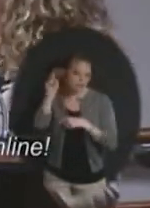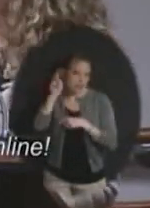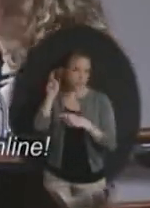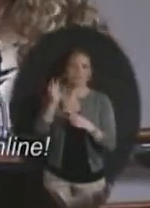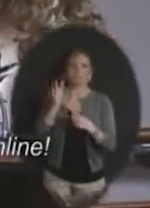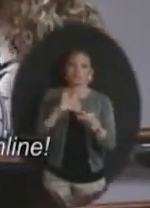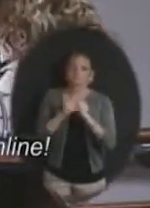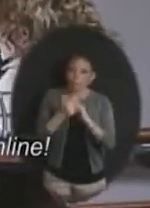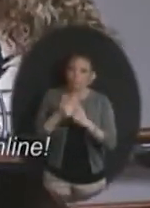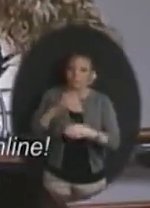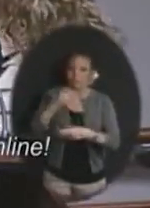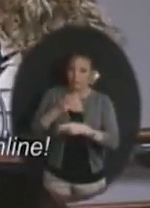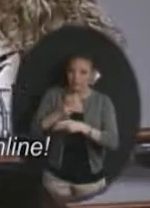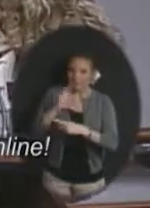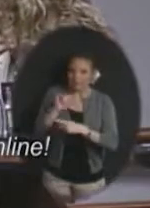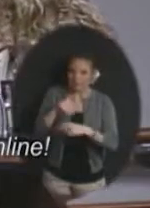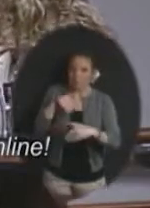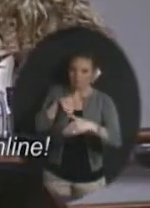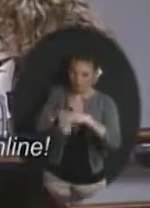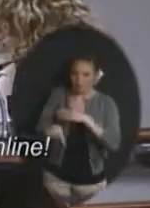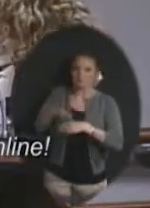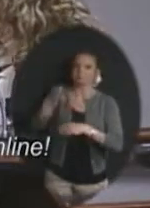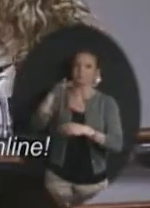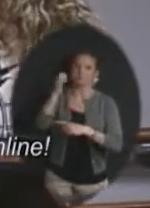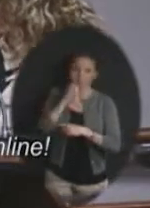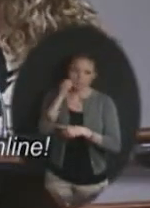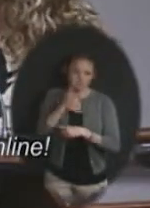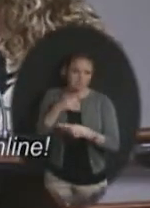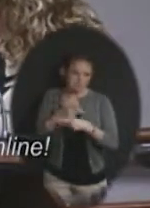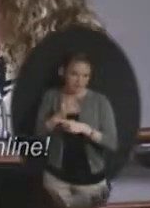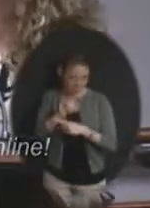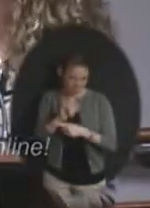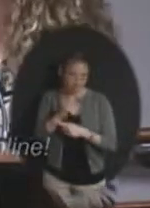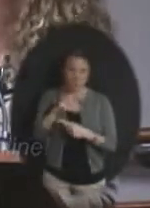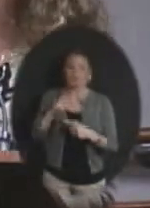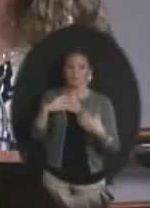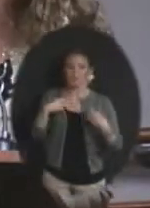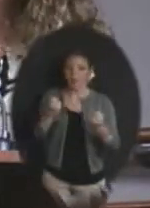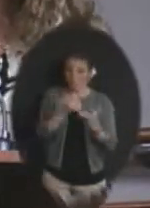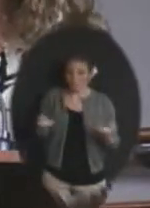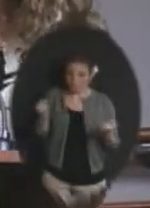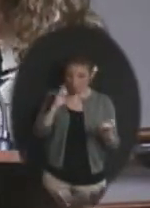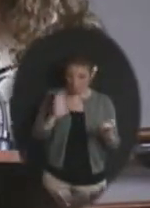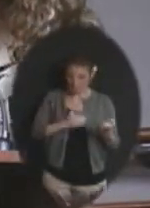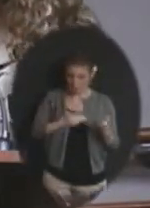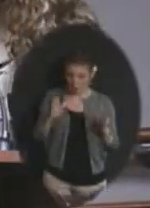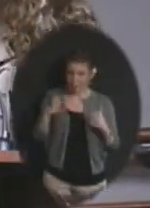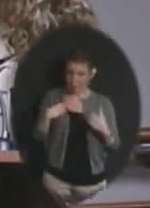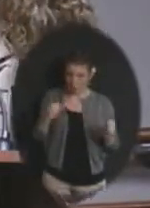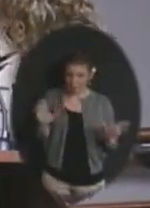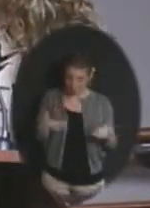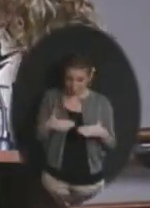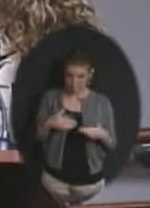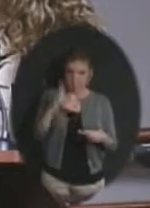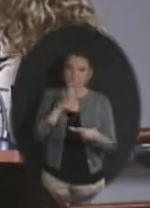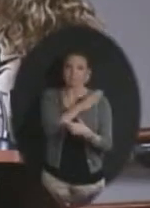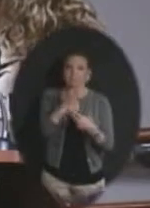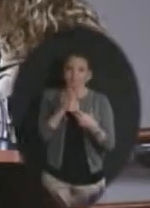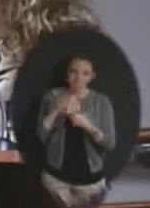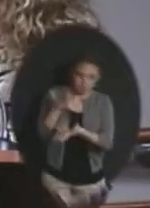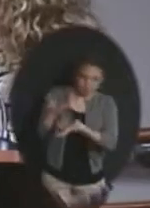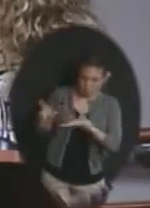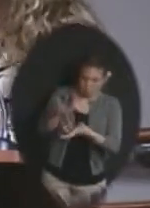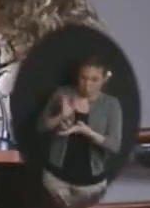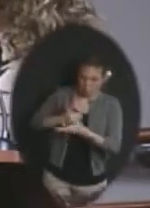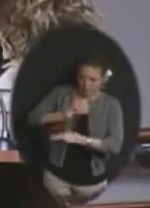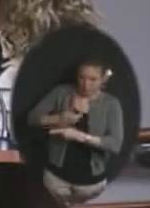sports physicals for students. Donations to purchase health equipment for all of our health rooms. A long history of a positive collaboration to care